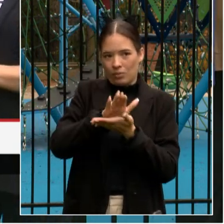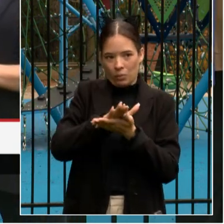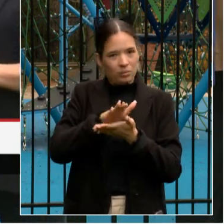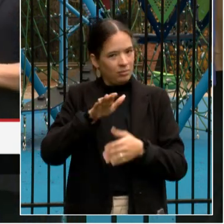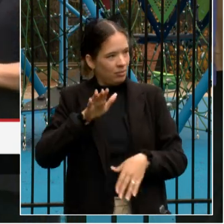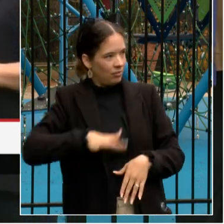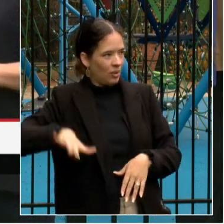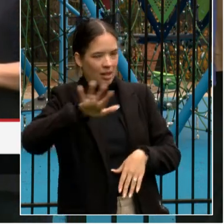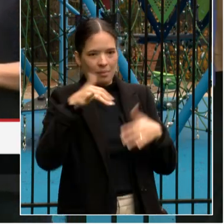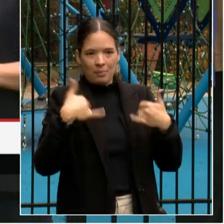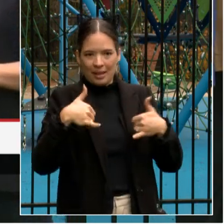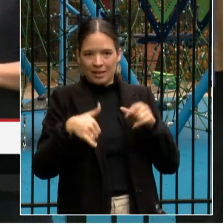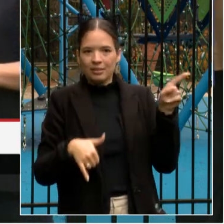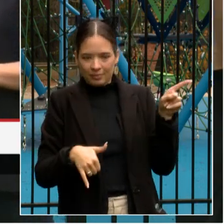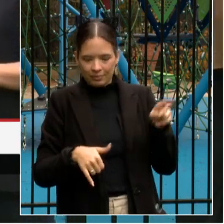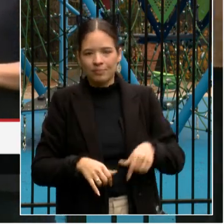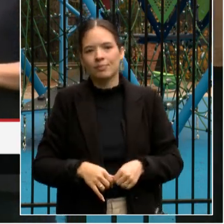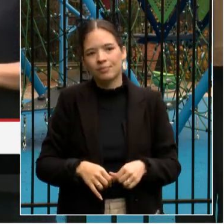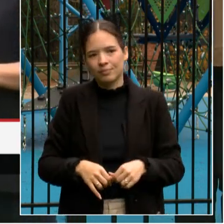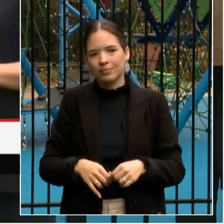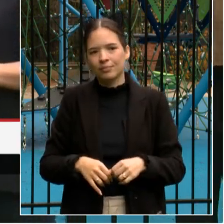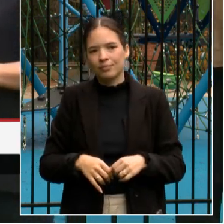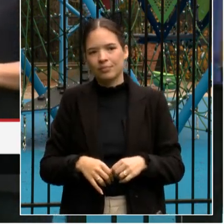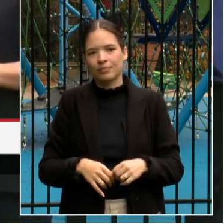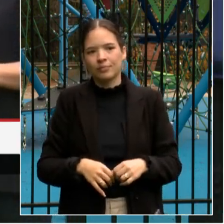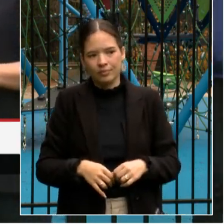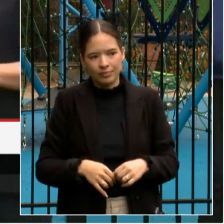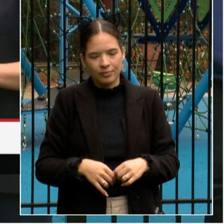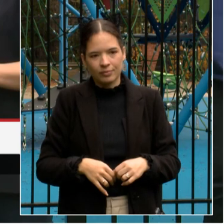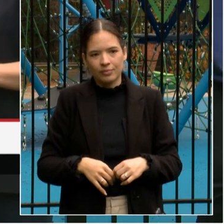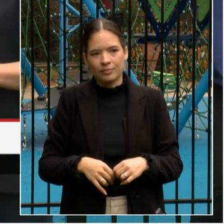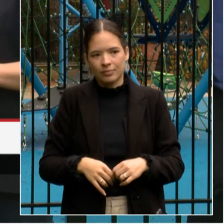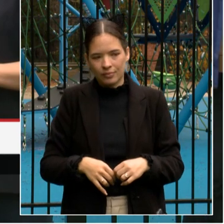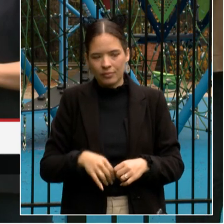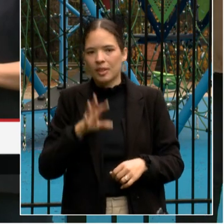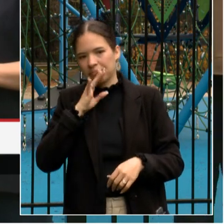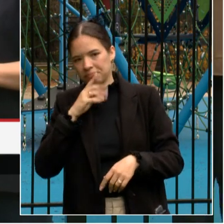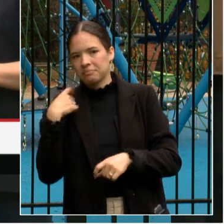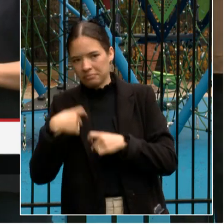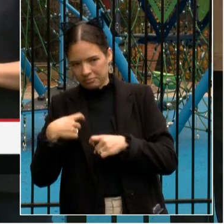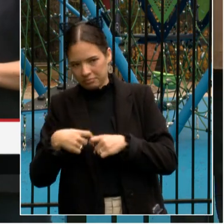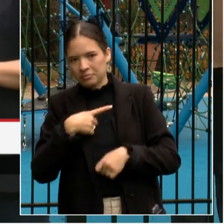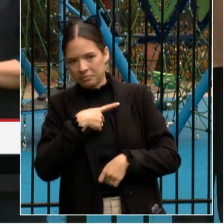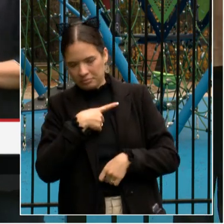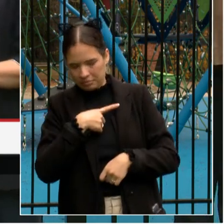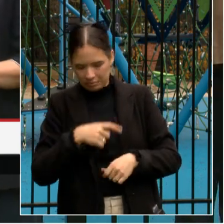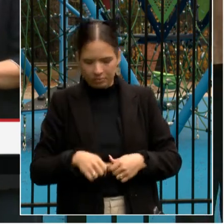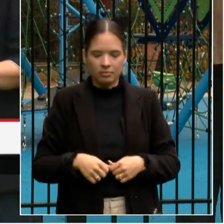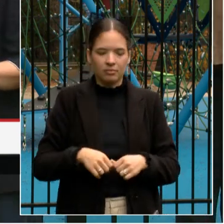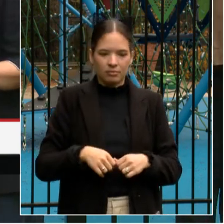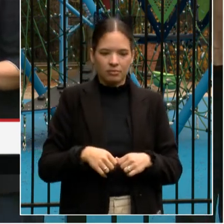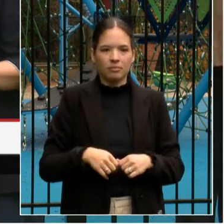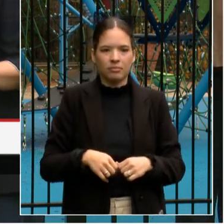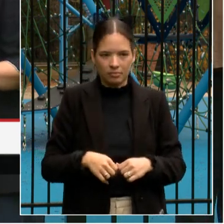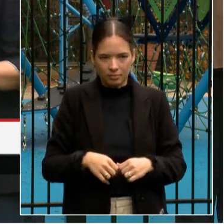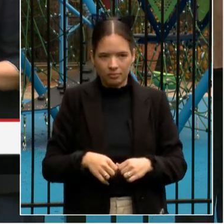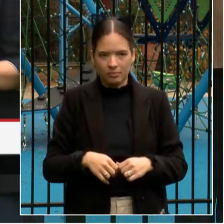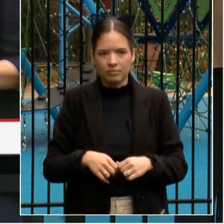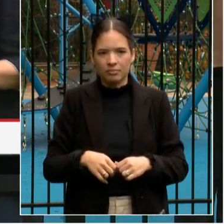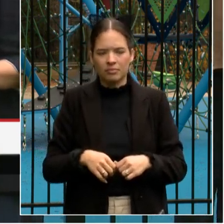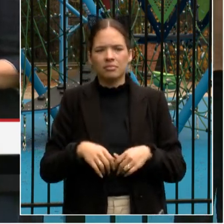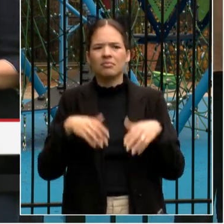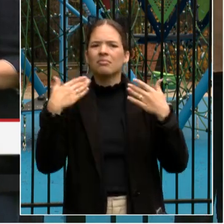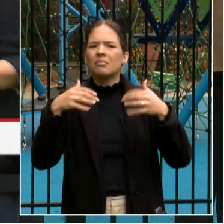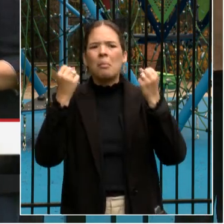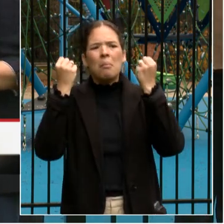Oyster Adams. Hoy nos reunimos para inaugurar oficialmente el nuevo parque infantil de Oyster Adams. There are many people we